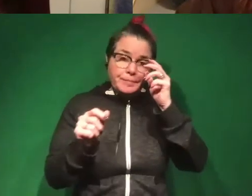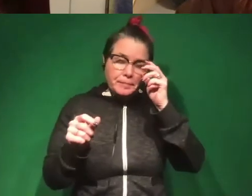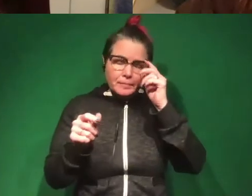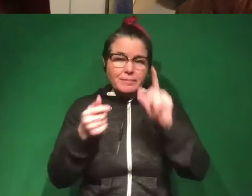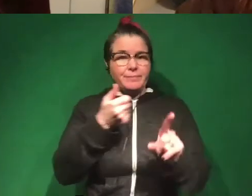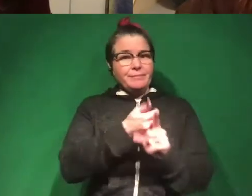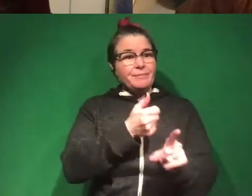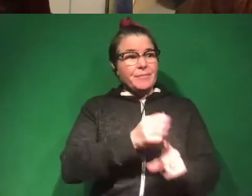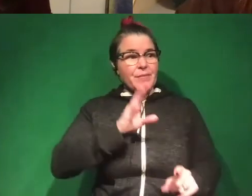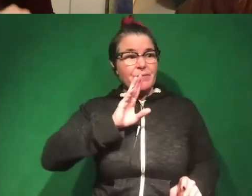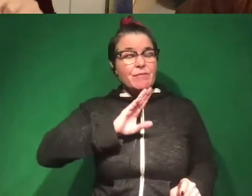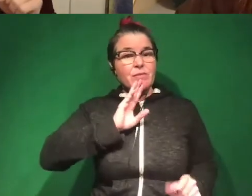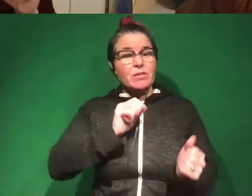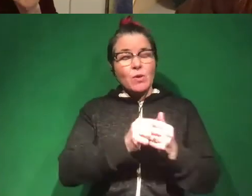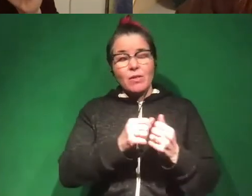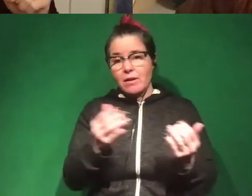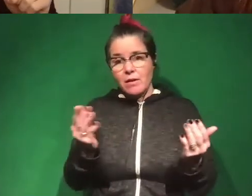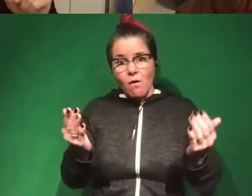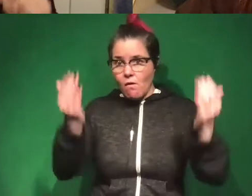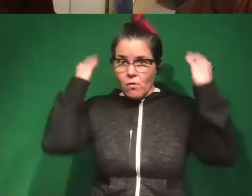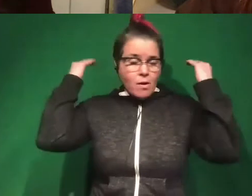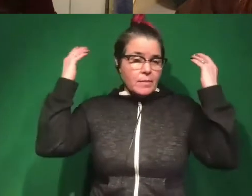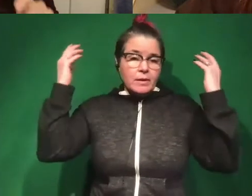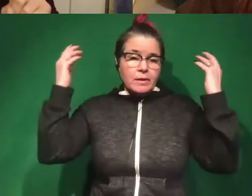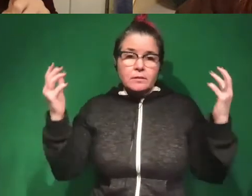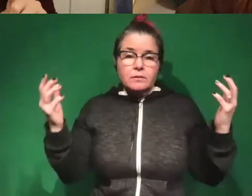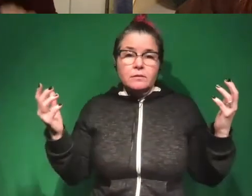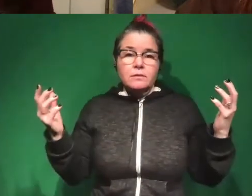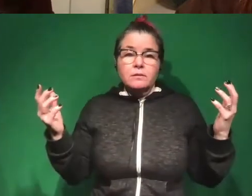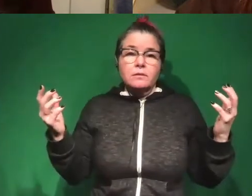frustrated by the overwhelming sort of, you know, white,